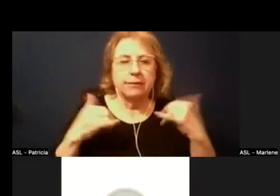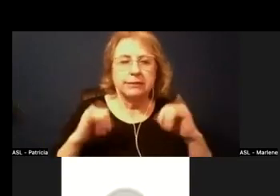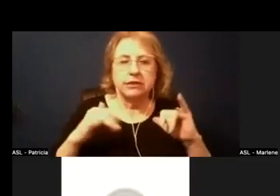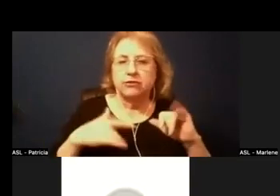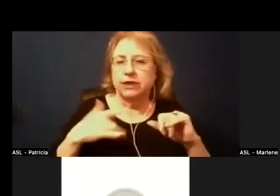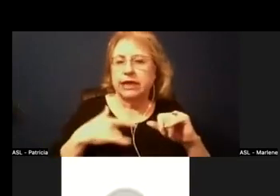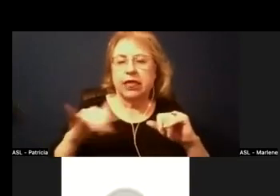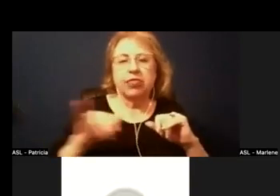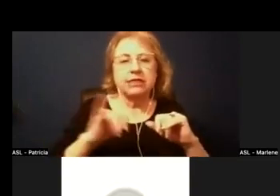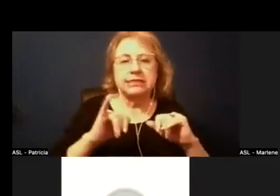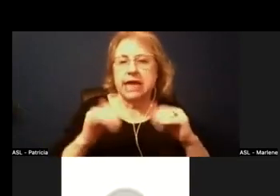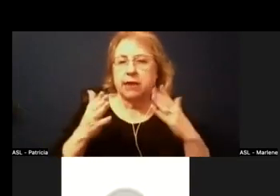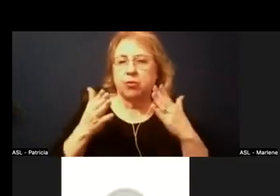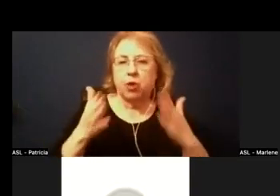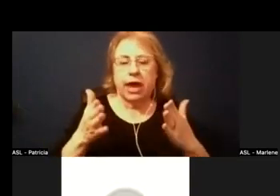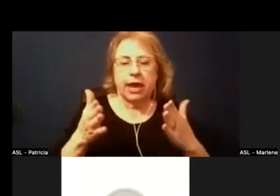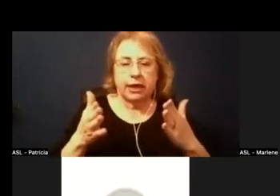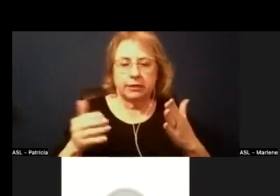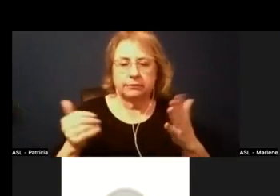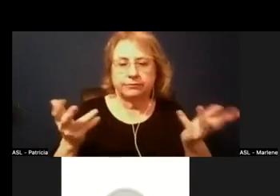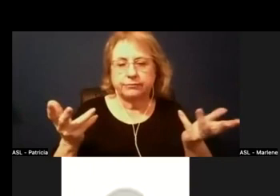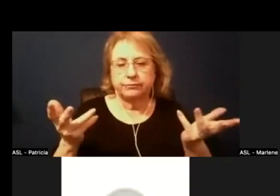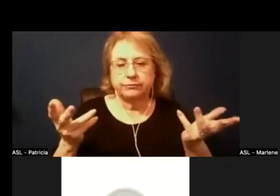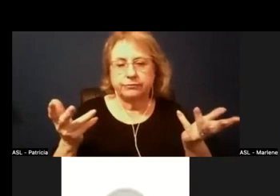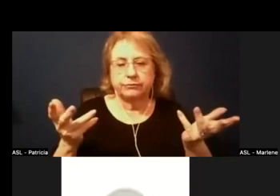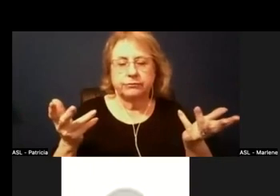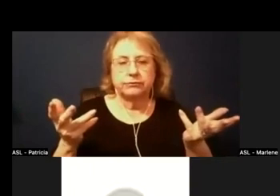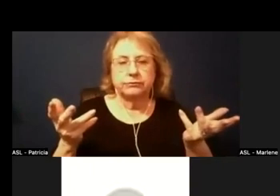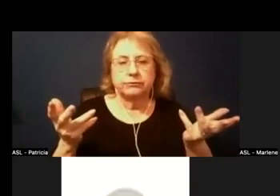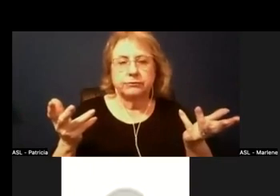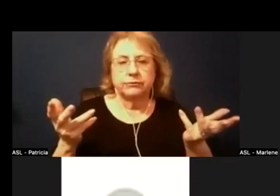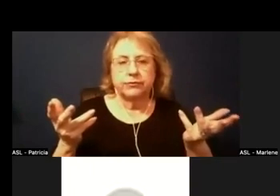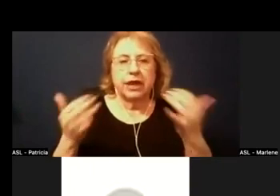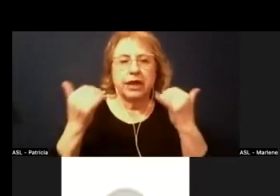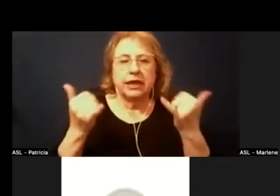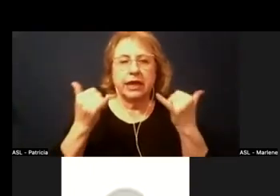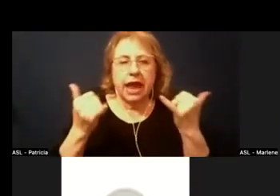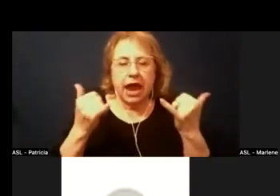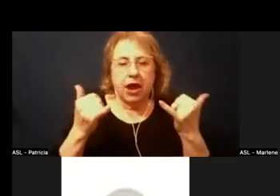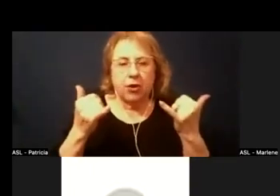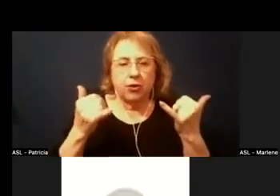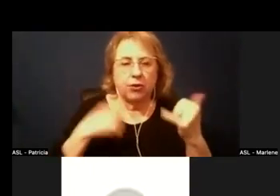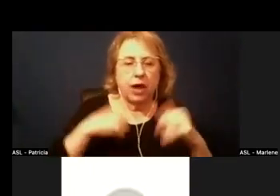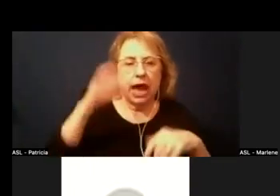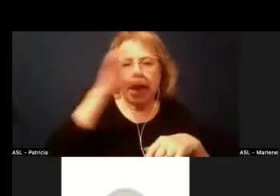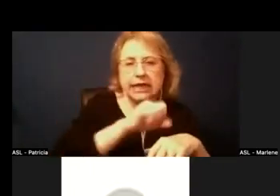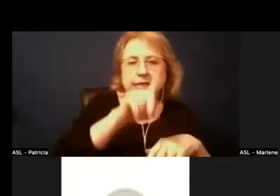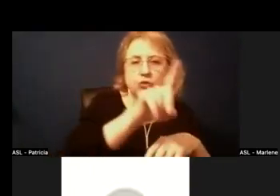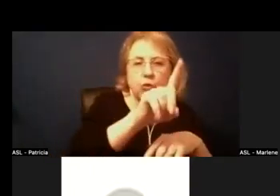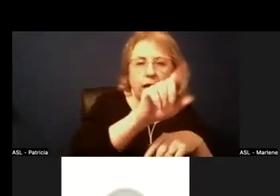way about um you know you know now I guess it's more 1a and 2a